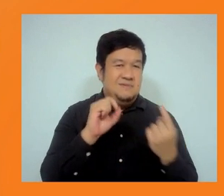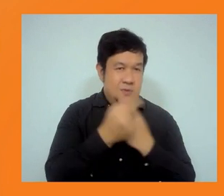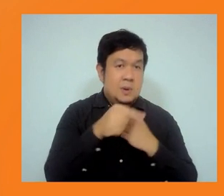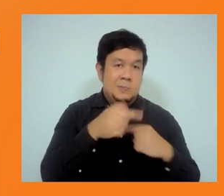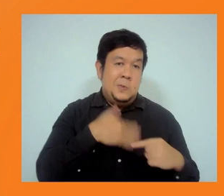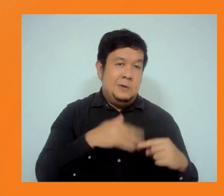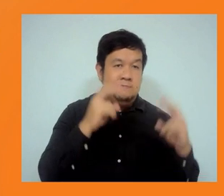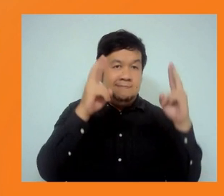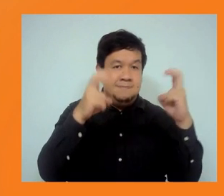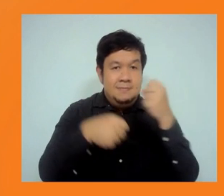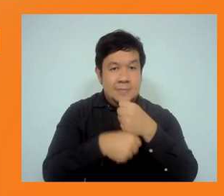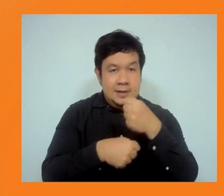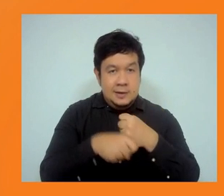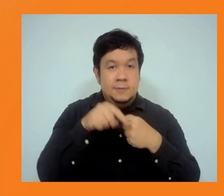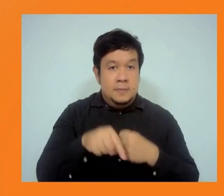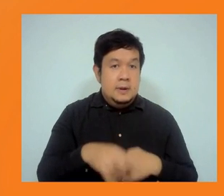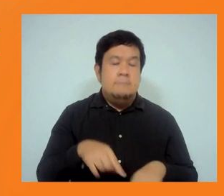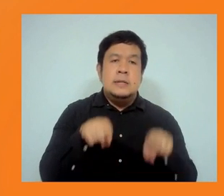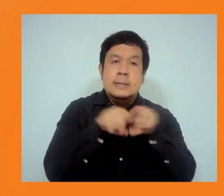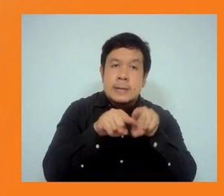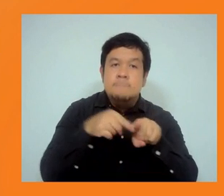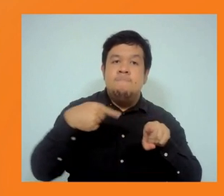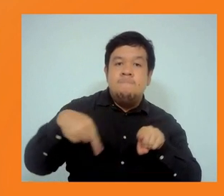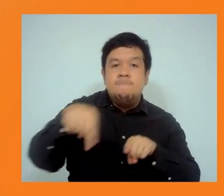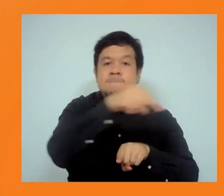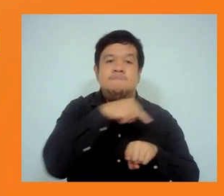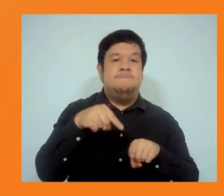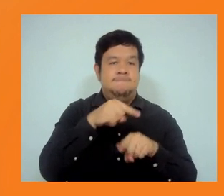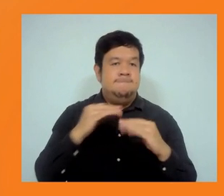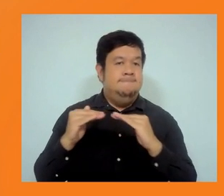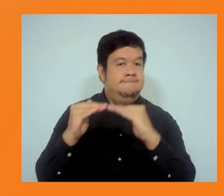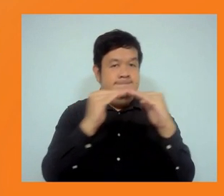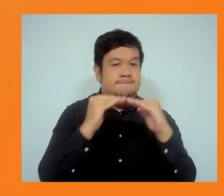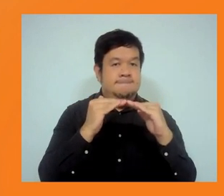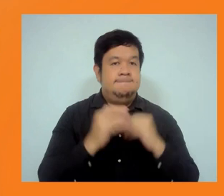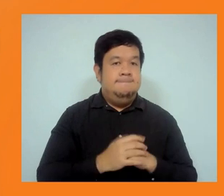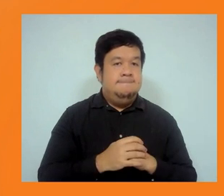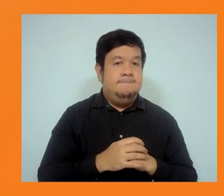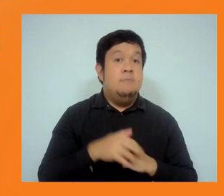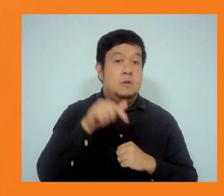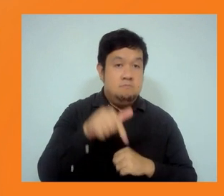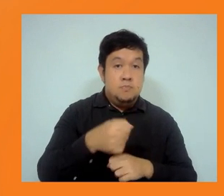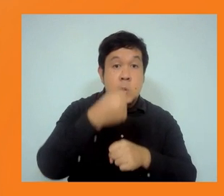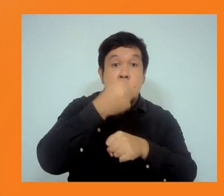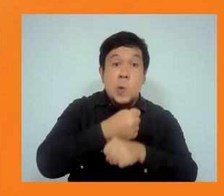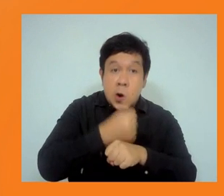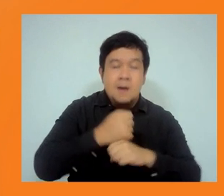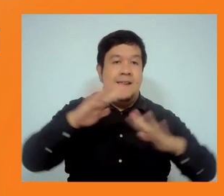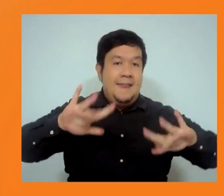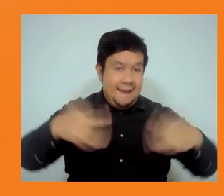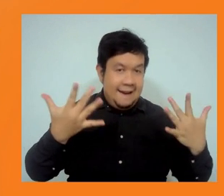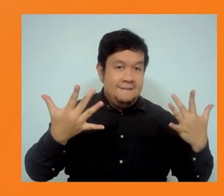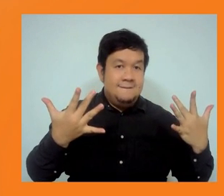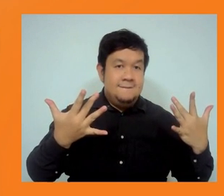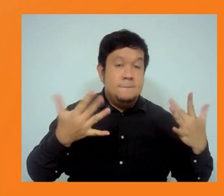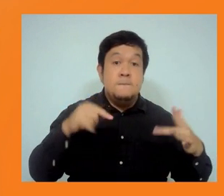working conditions, building off what we had previously in our social protection strategy, as well as aligning more closely